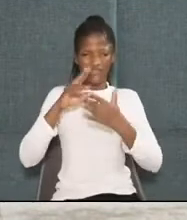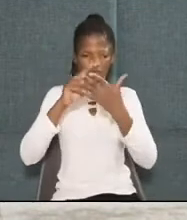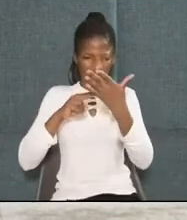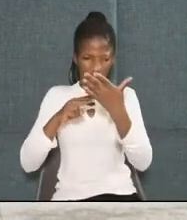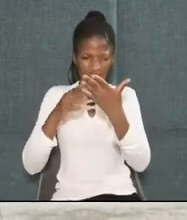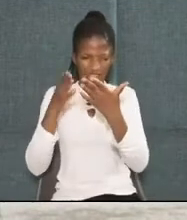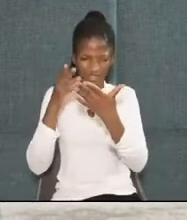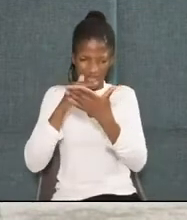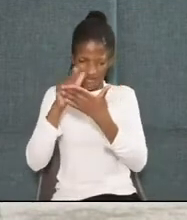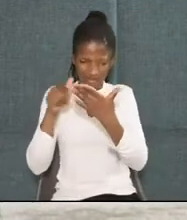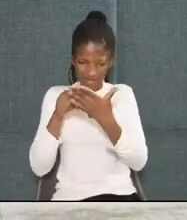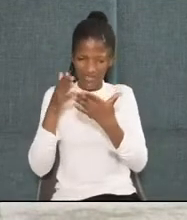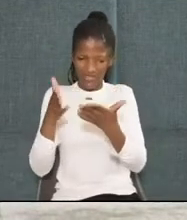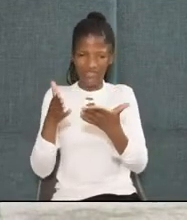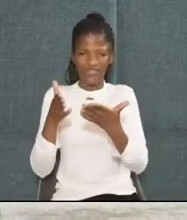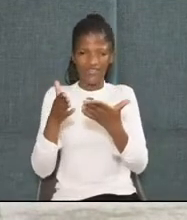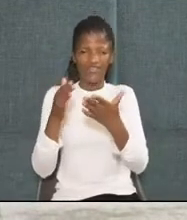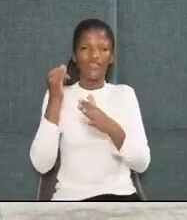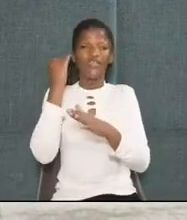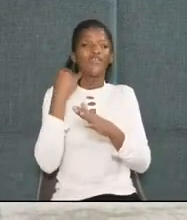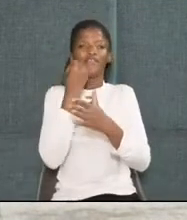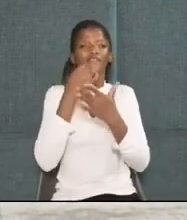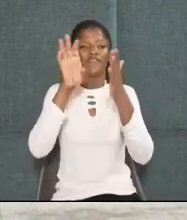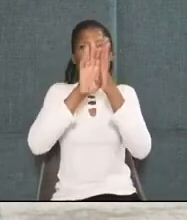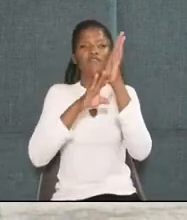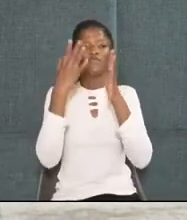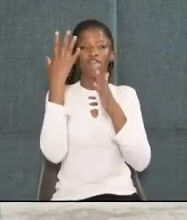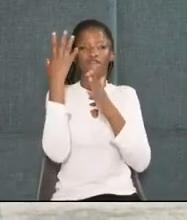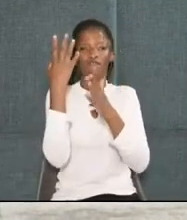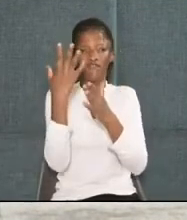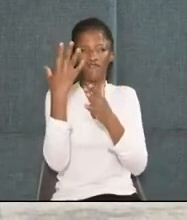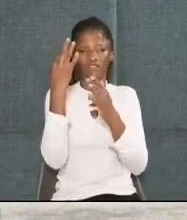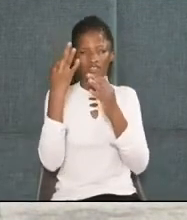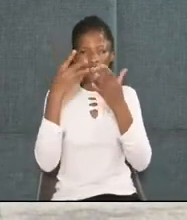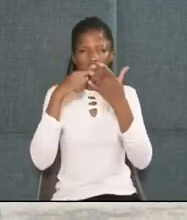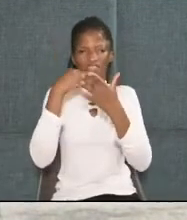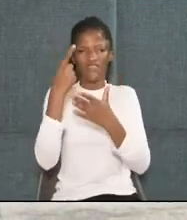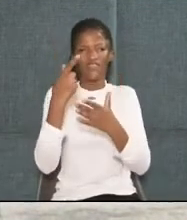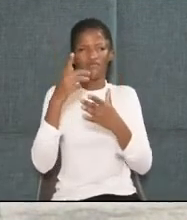It's here. Right here. In Isaiah 53 verse 7, it says,